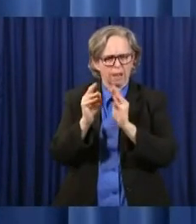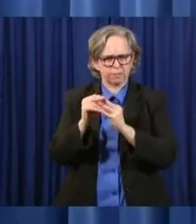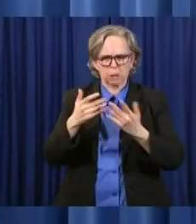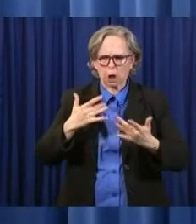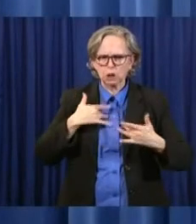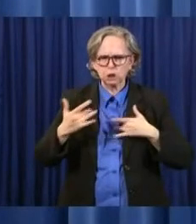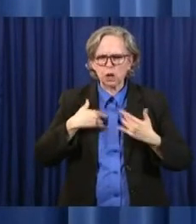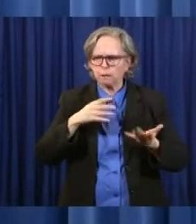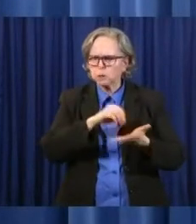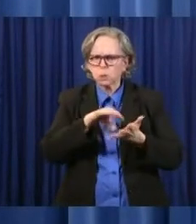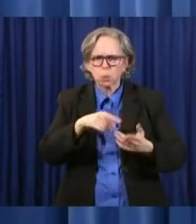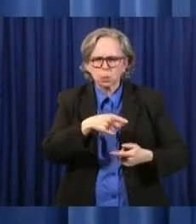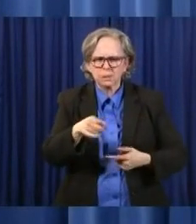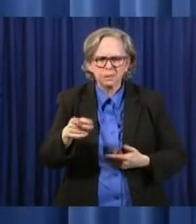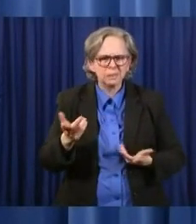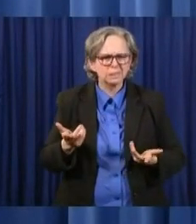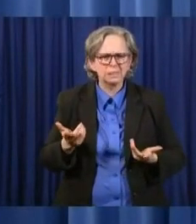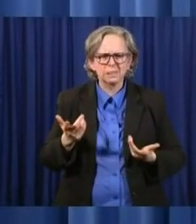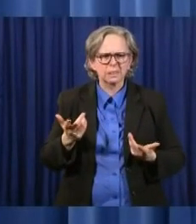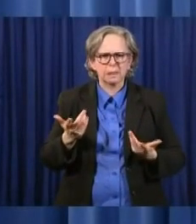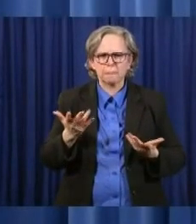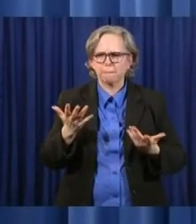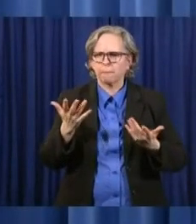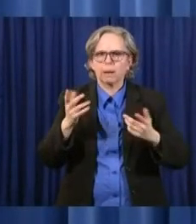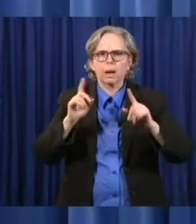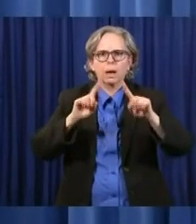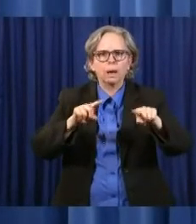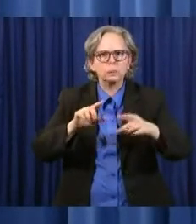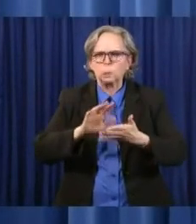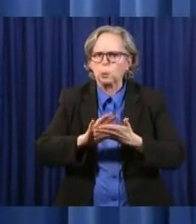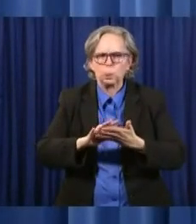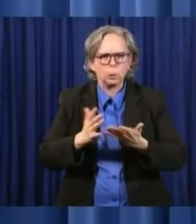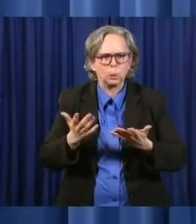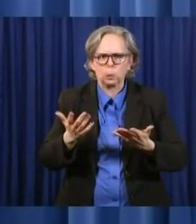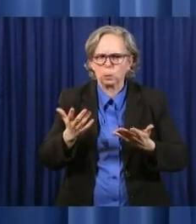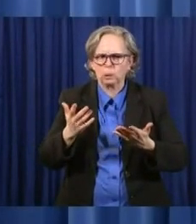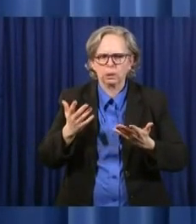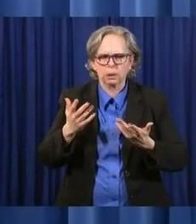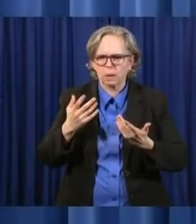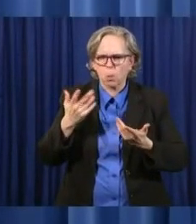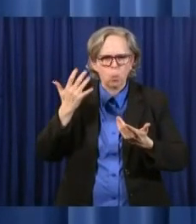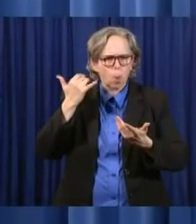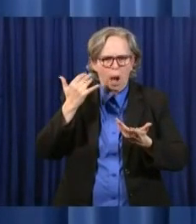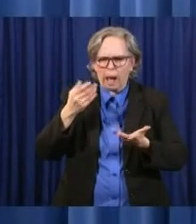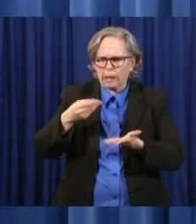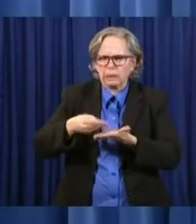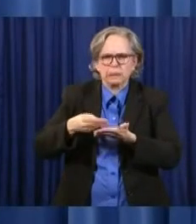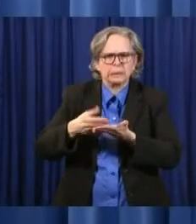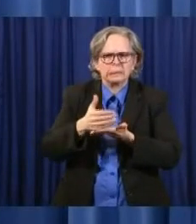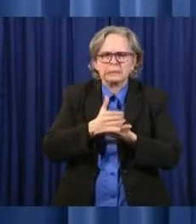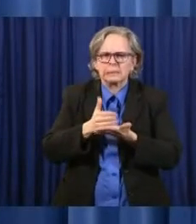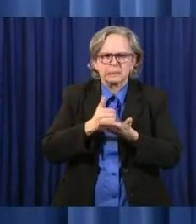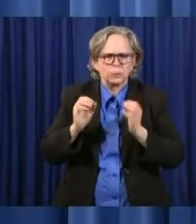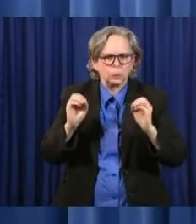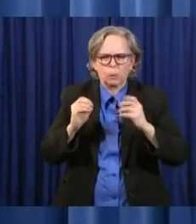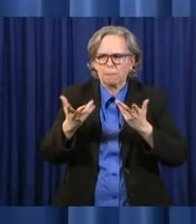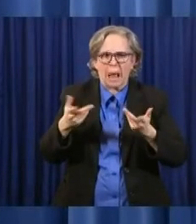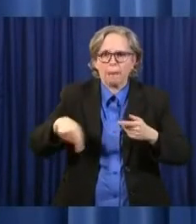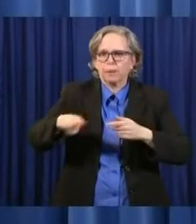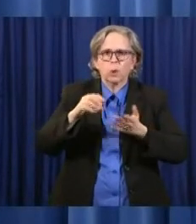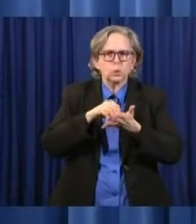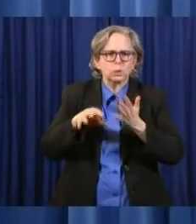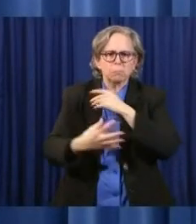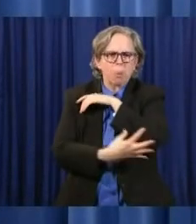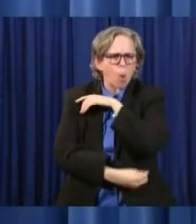schools that do not have the revenue, poor schools, poor children.